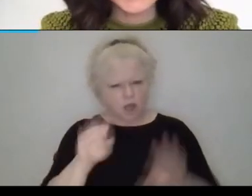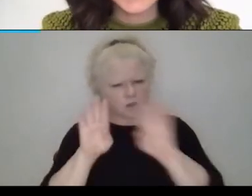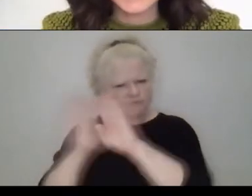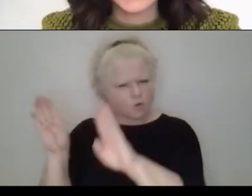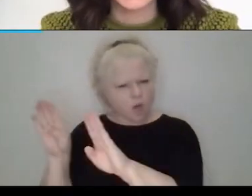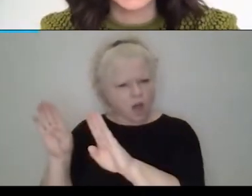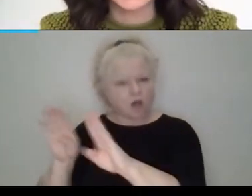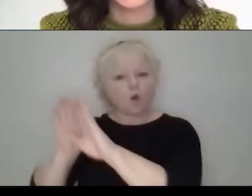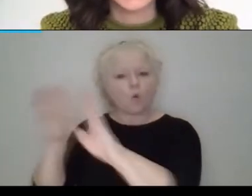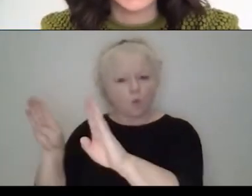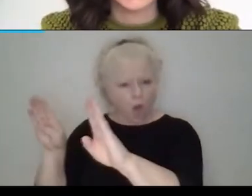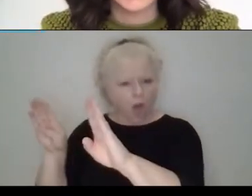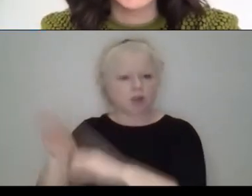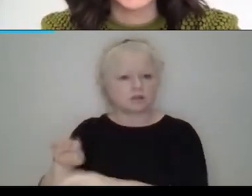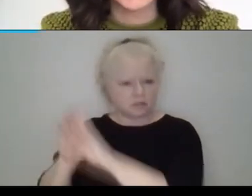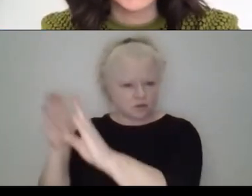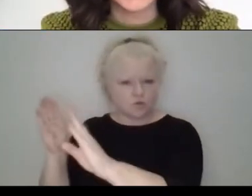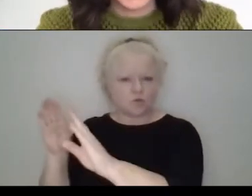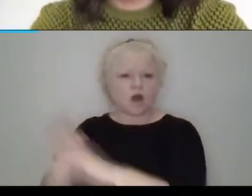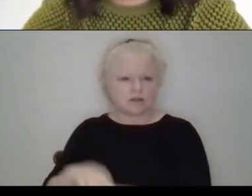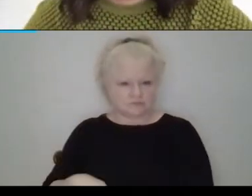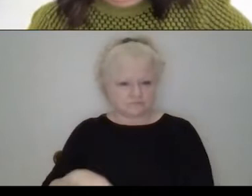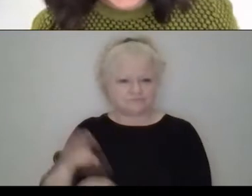is this one? Wall hanging. I love wall hanging.